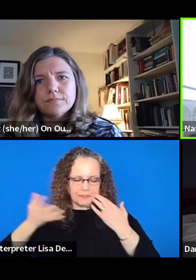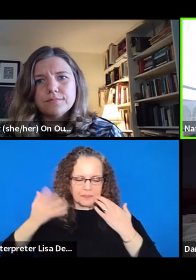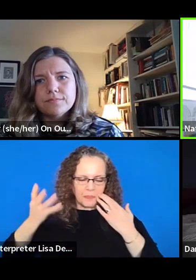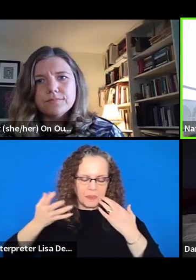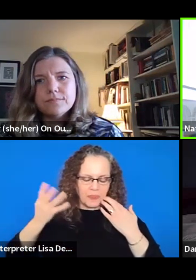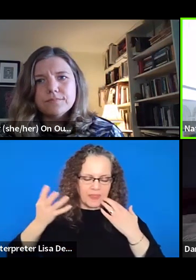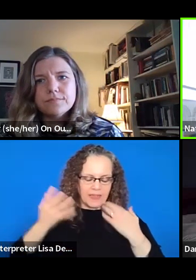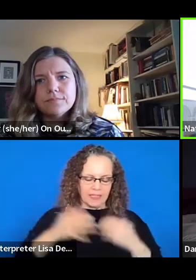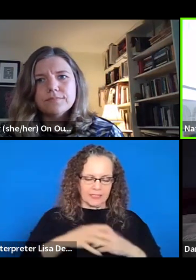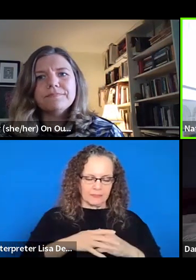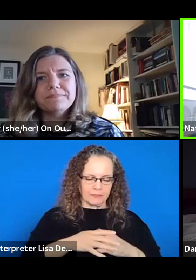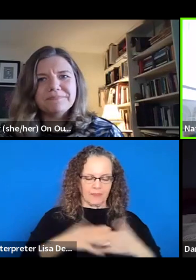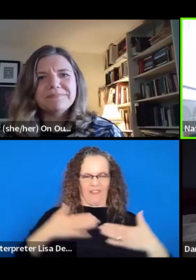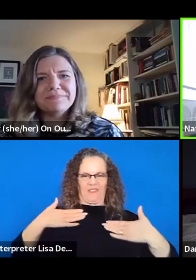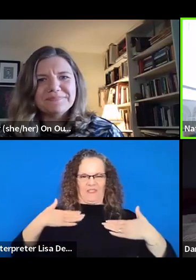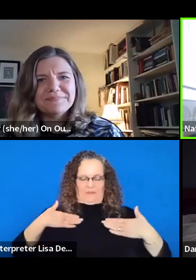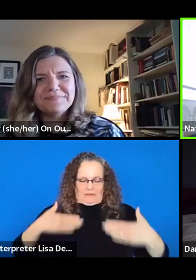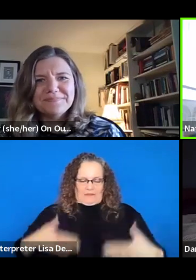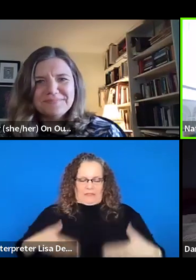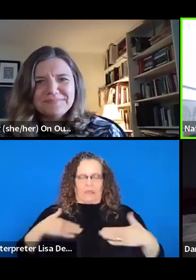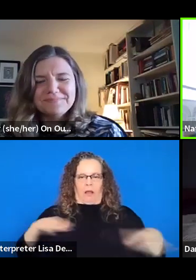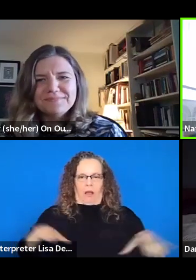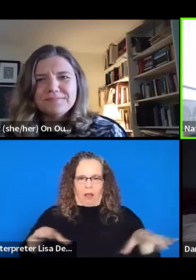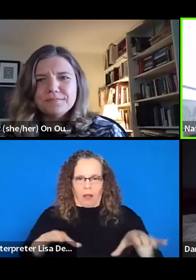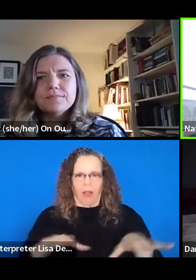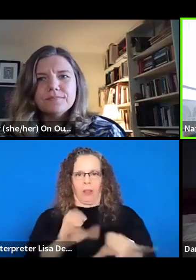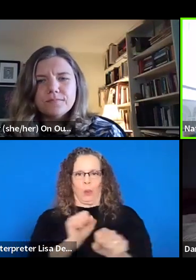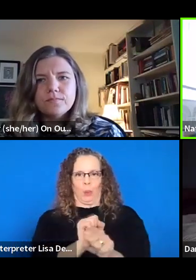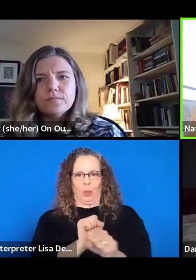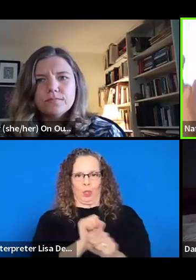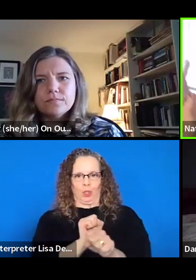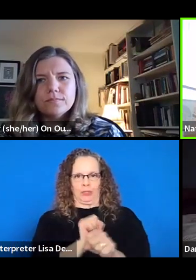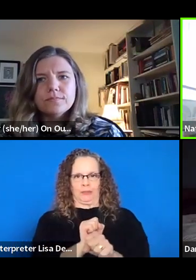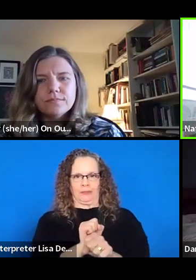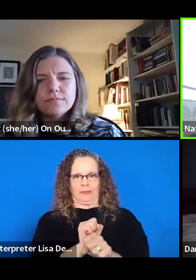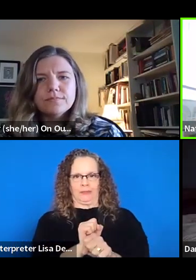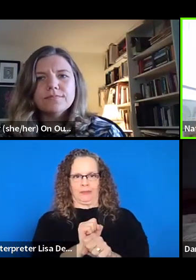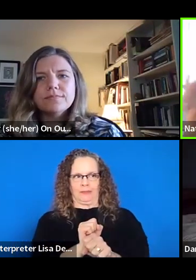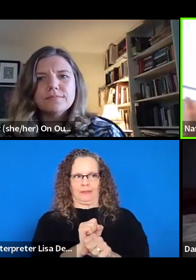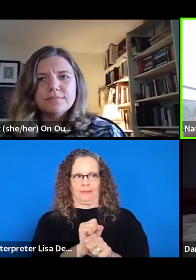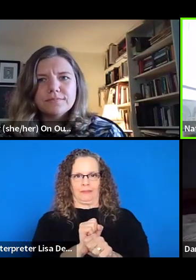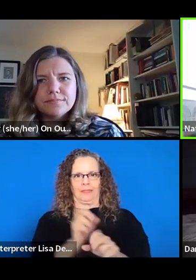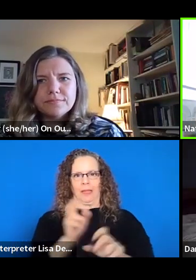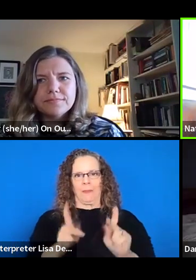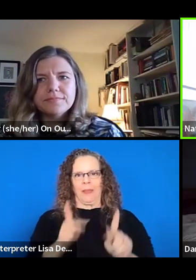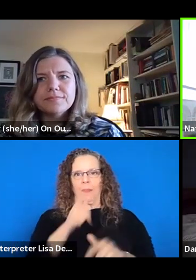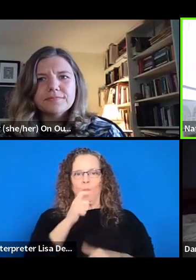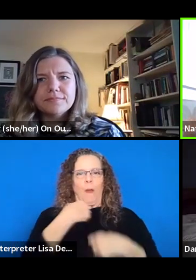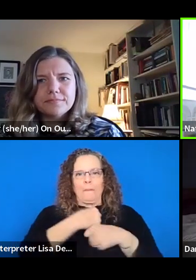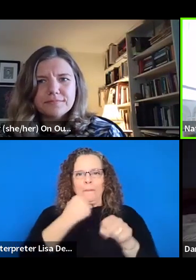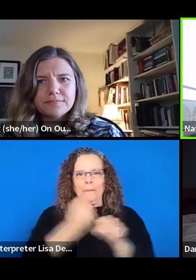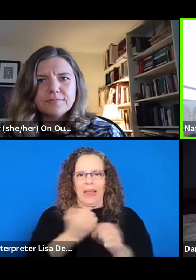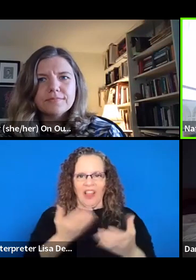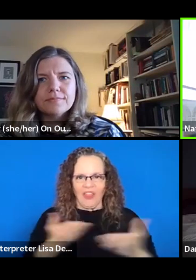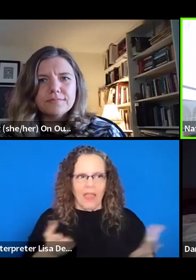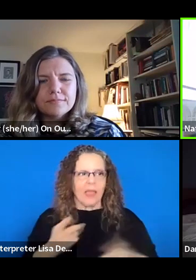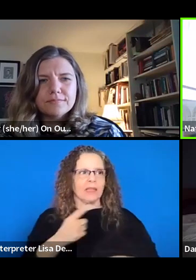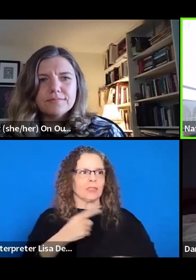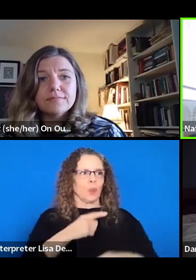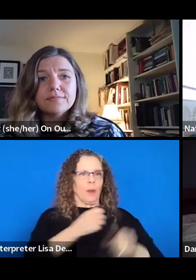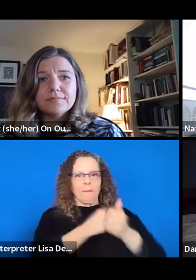often physical labor of the folks who, um, make things or hang things or build things or whatever.